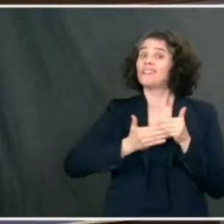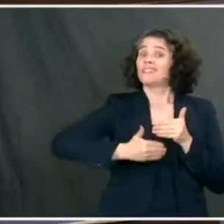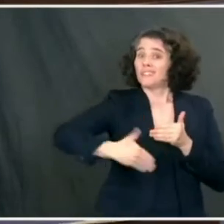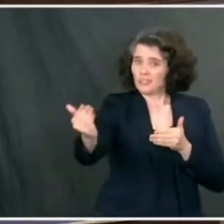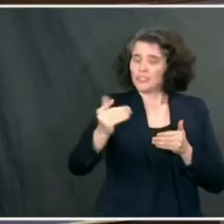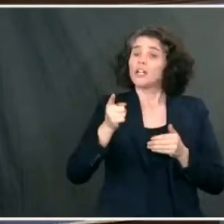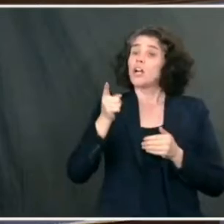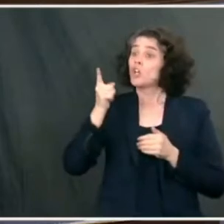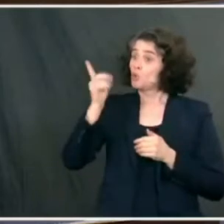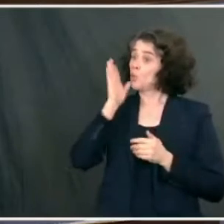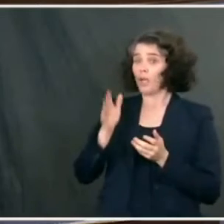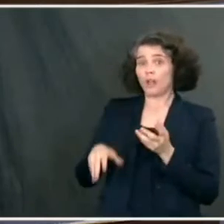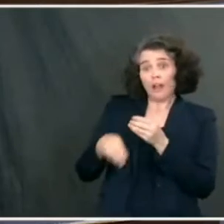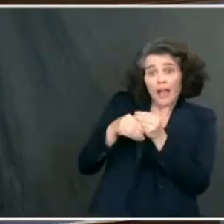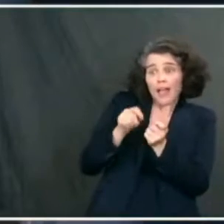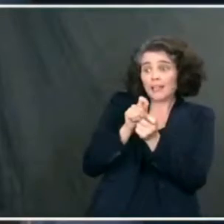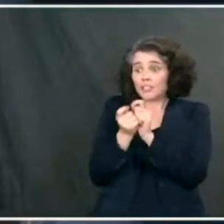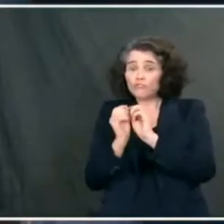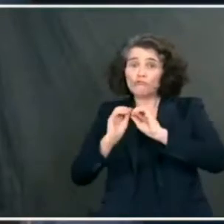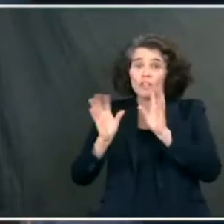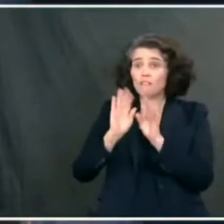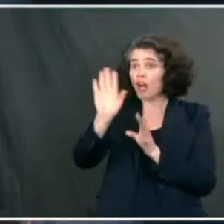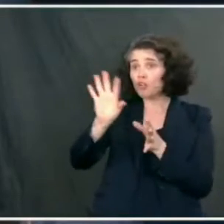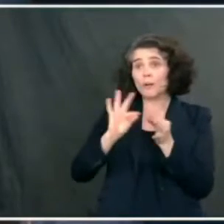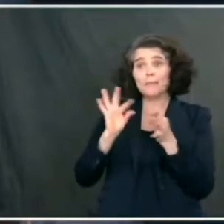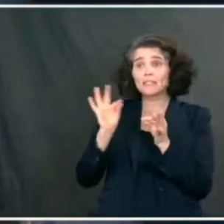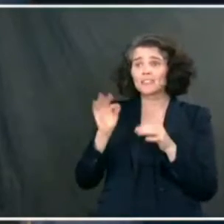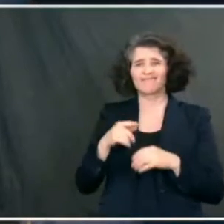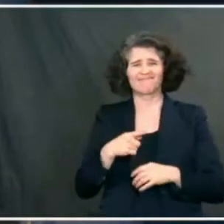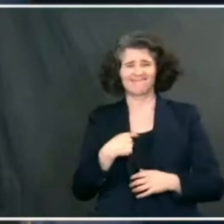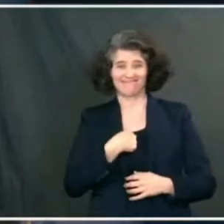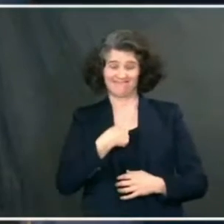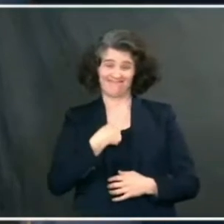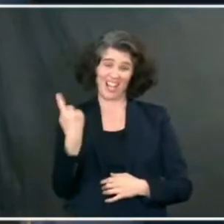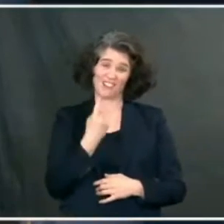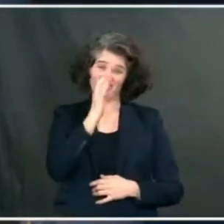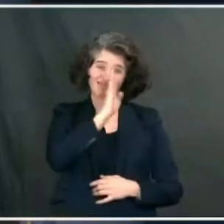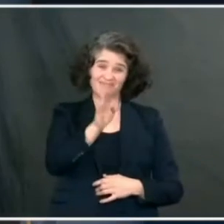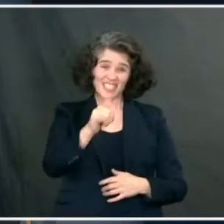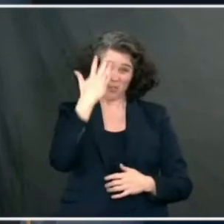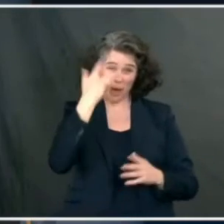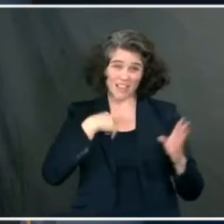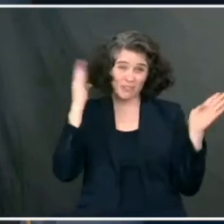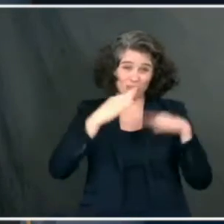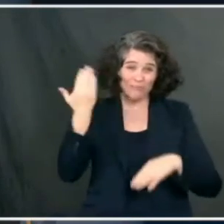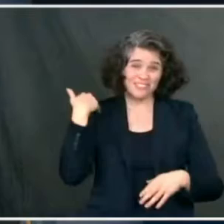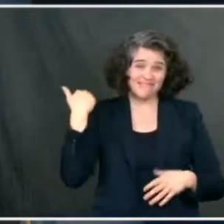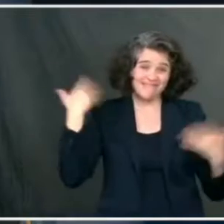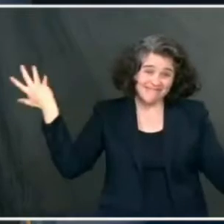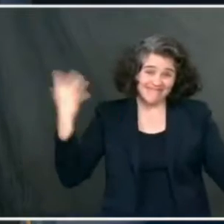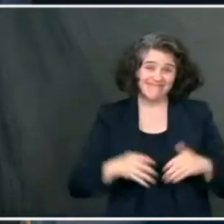clarify? No, I mean, I always said everything on the basis. That's why I got in trouble sometimes.